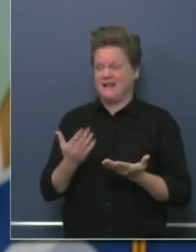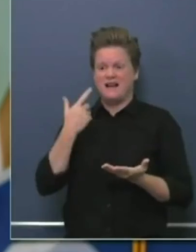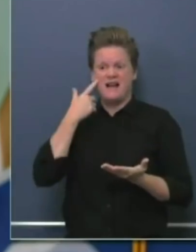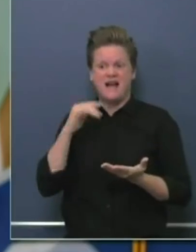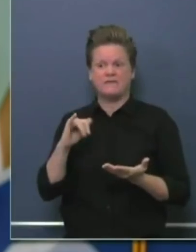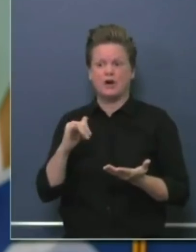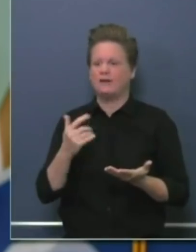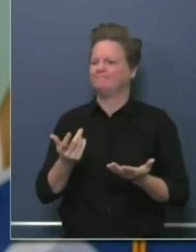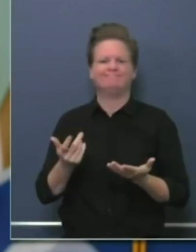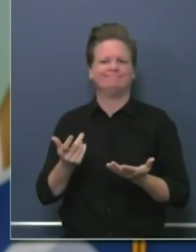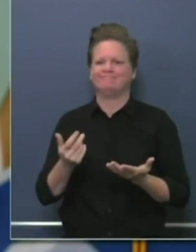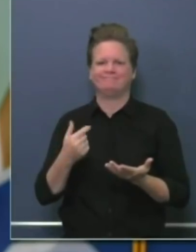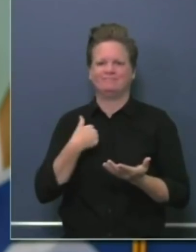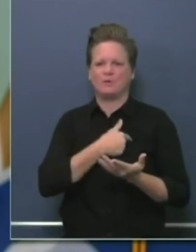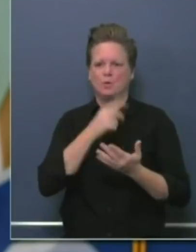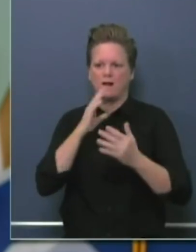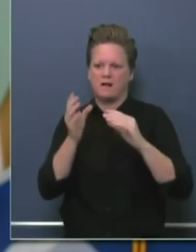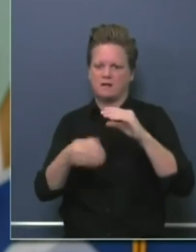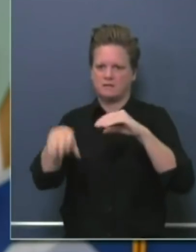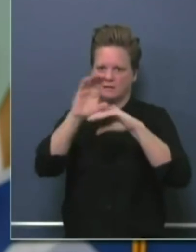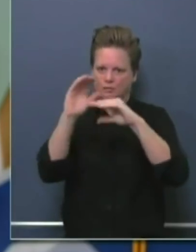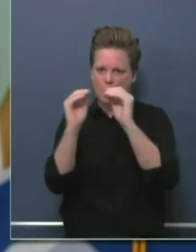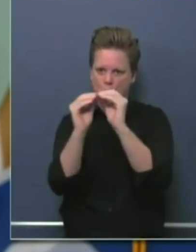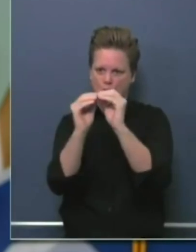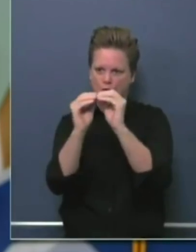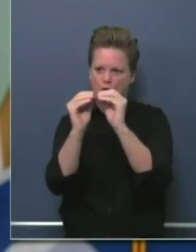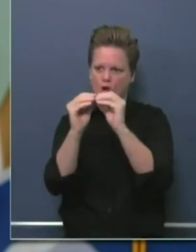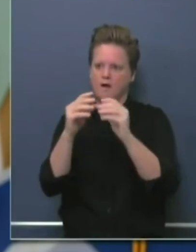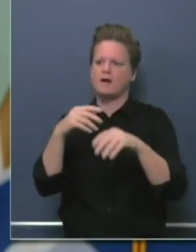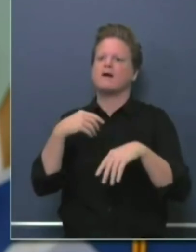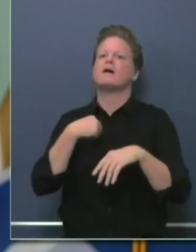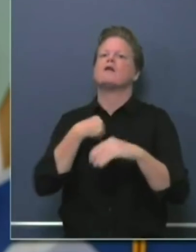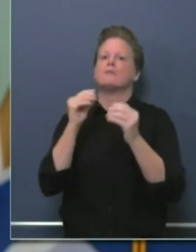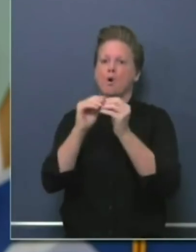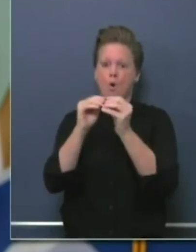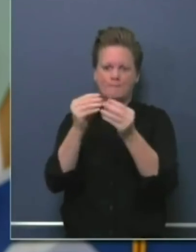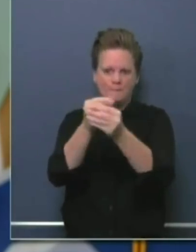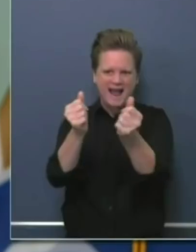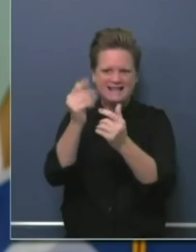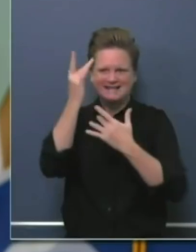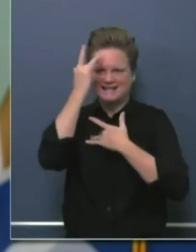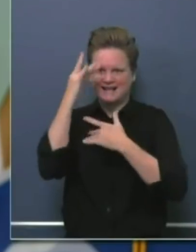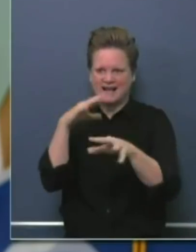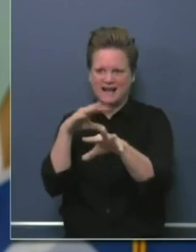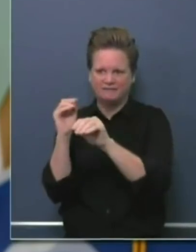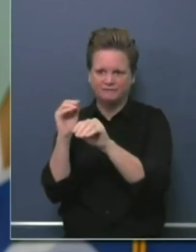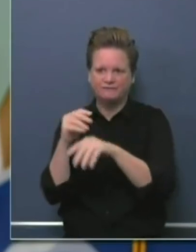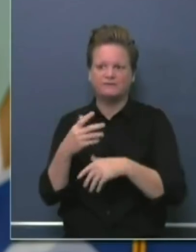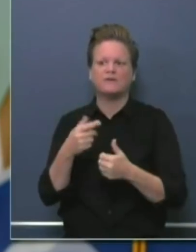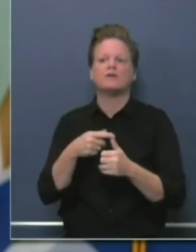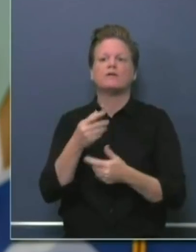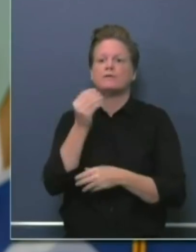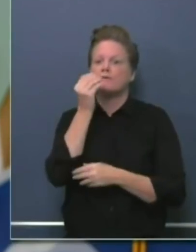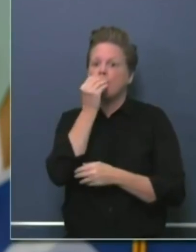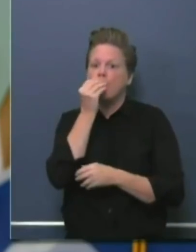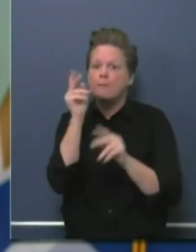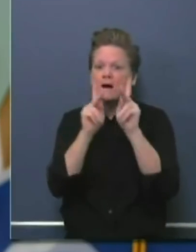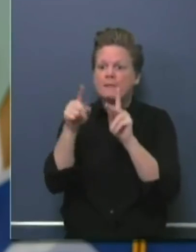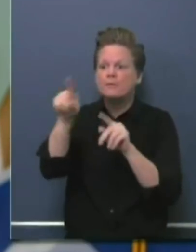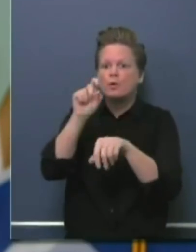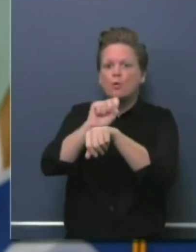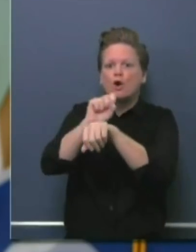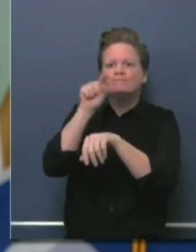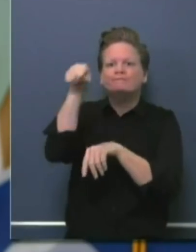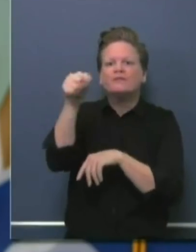announcement we made a few weeks back with paid sick leave through that food supply chain. There were others, though, that were